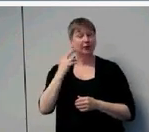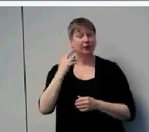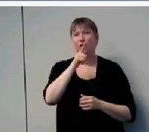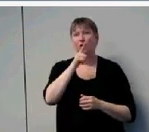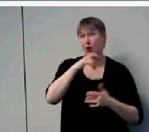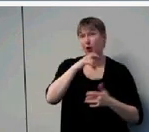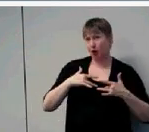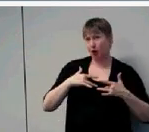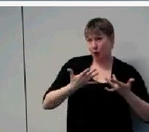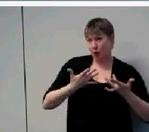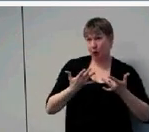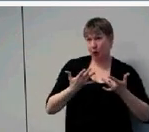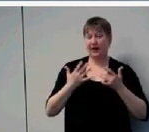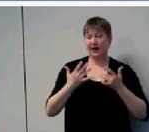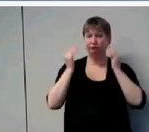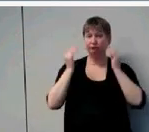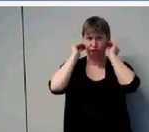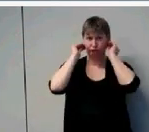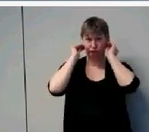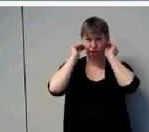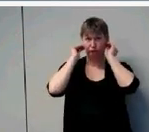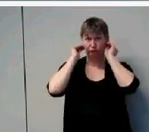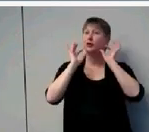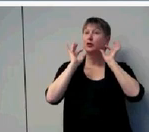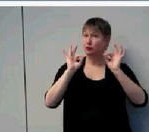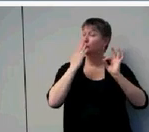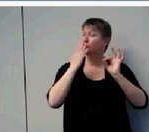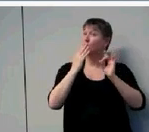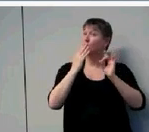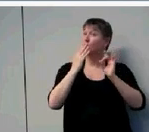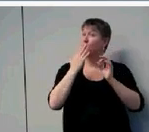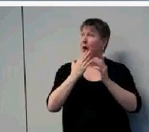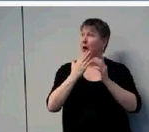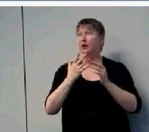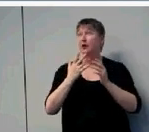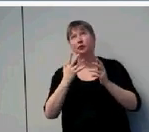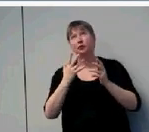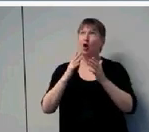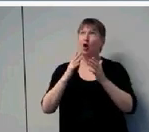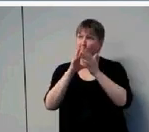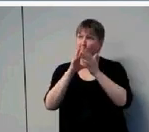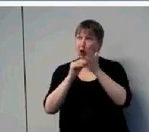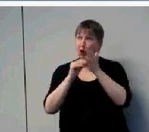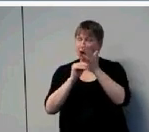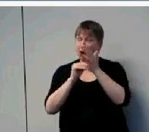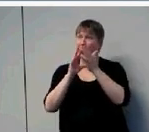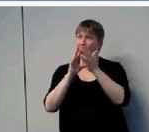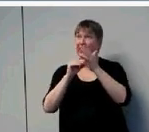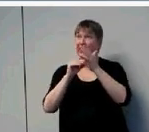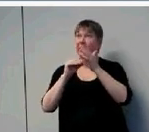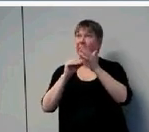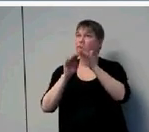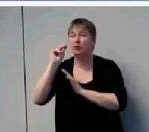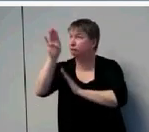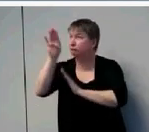in the average range throughout the range. So their learning isn't as steep, but they aren't behind. Whereas